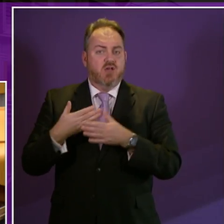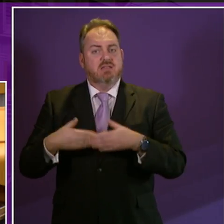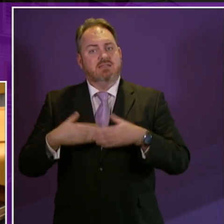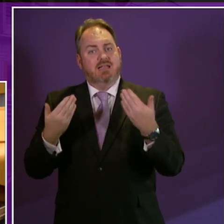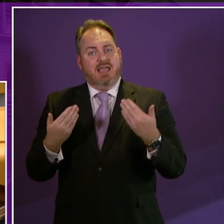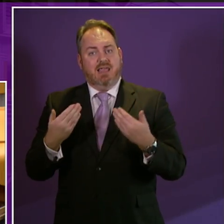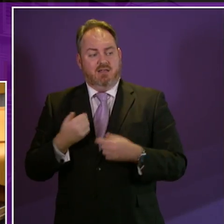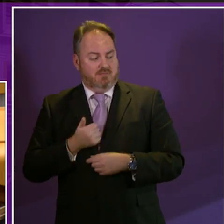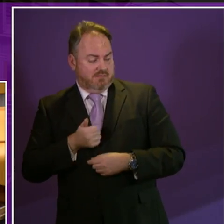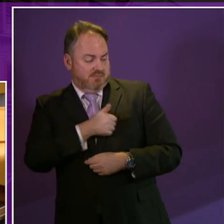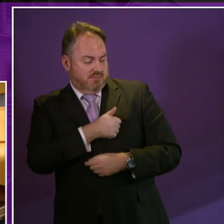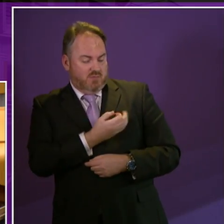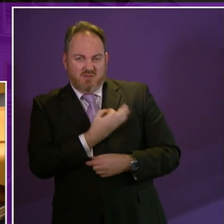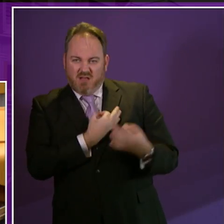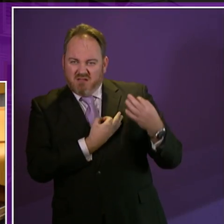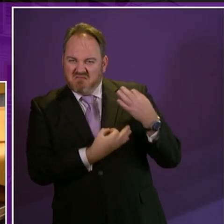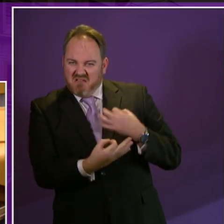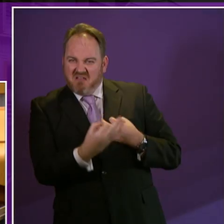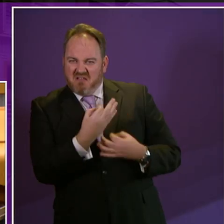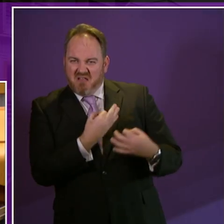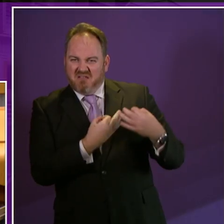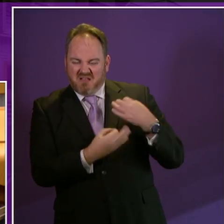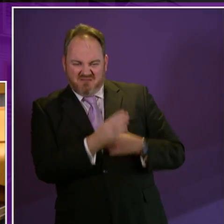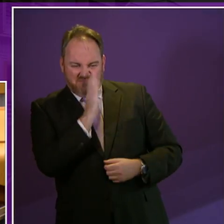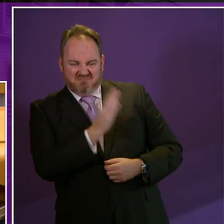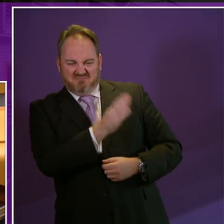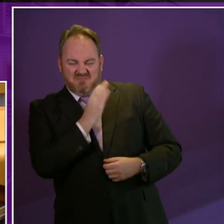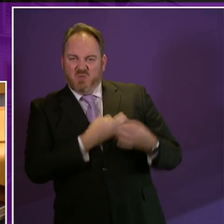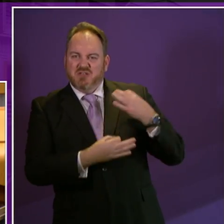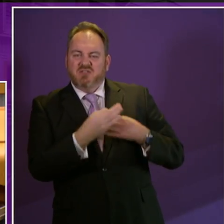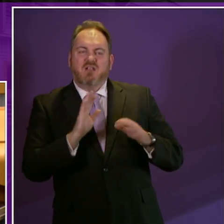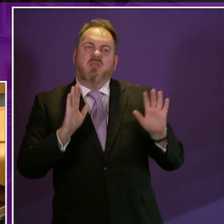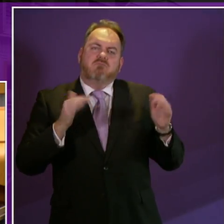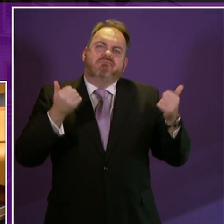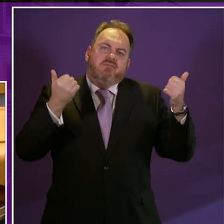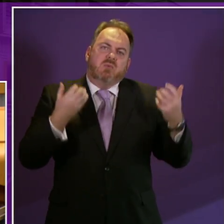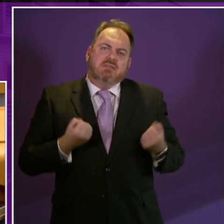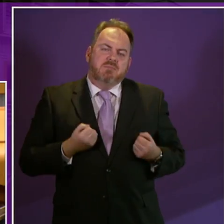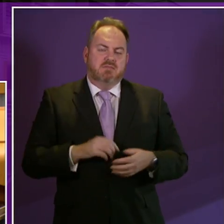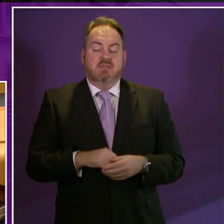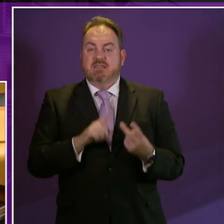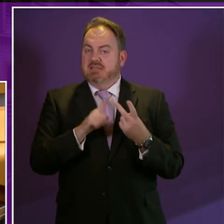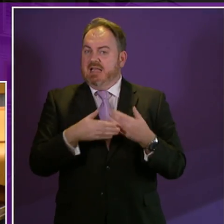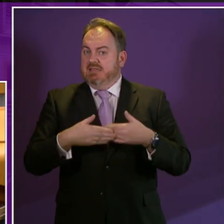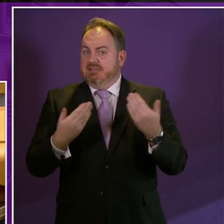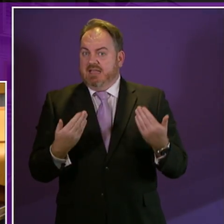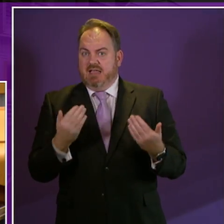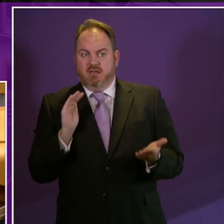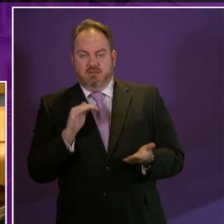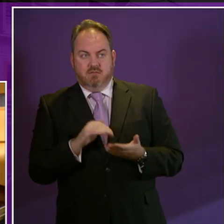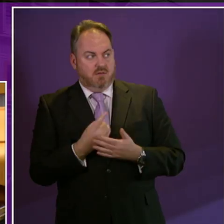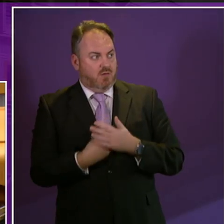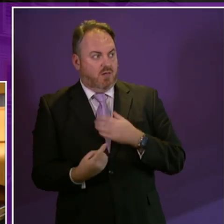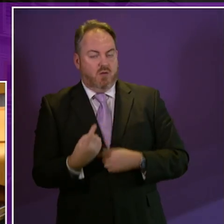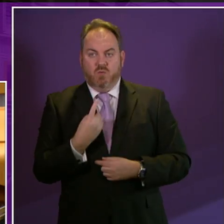sitting next to was asking me all sorts of questions, which was fine. The second day I went in, I was on